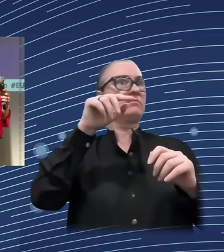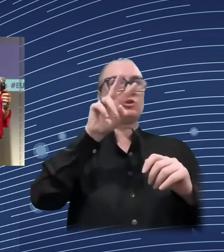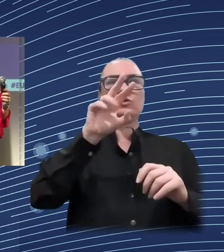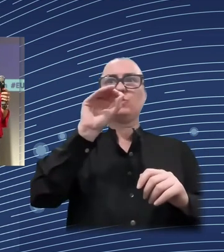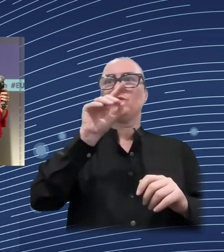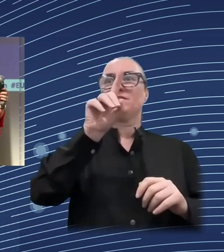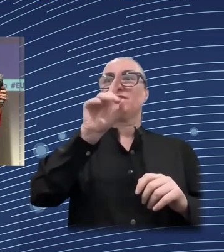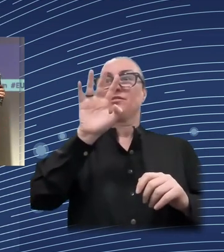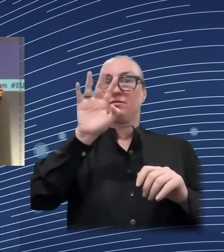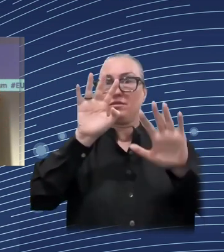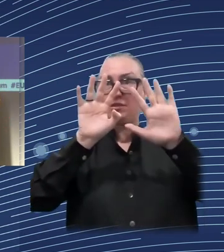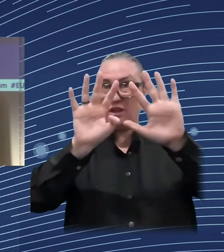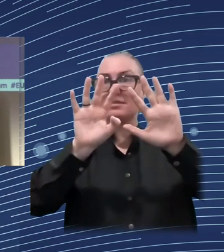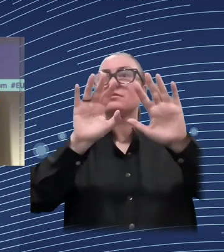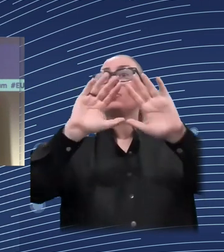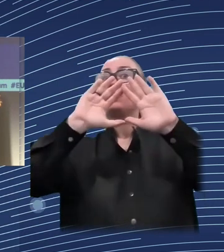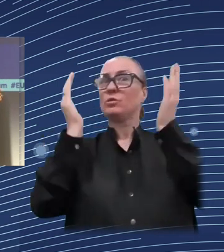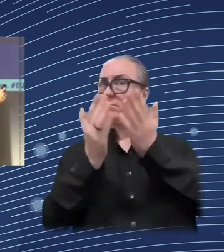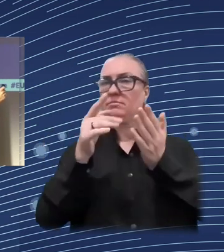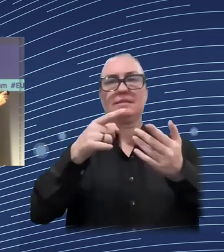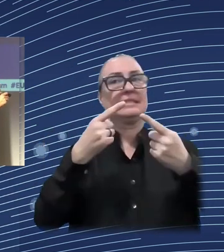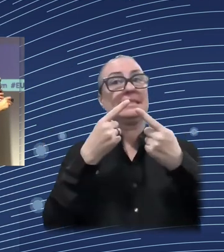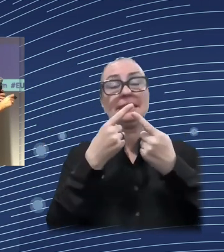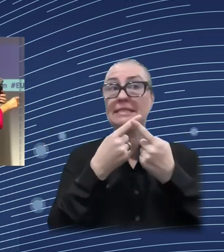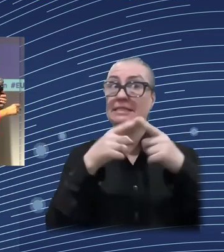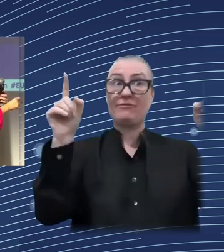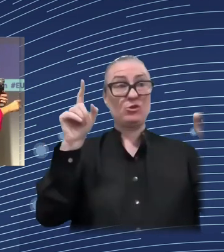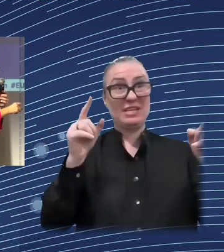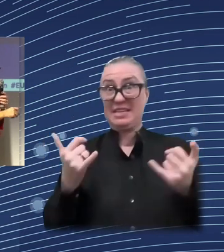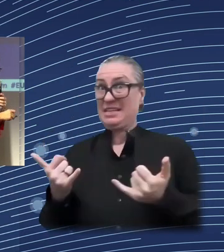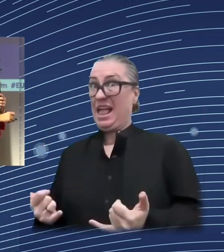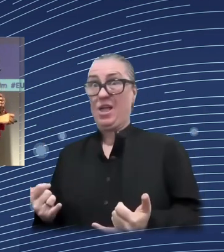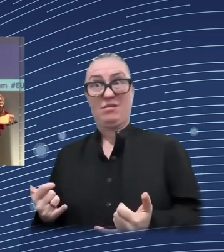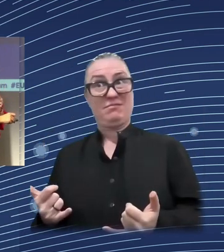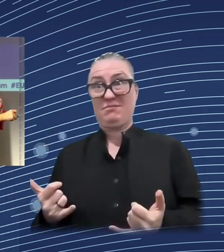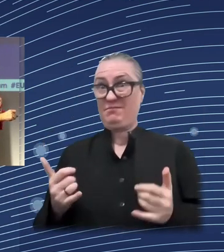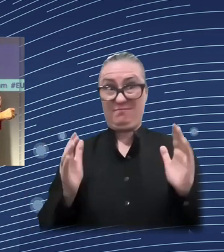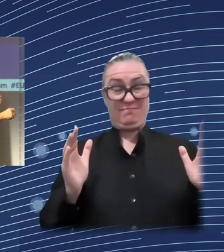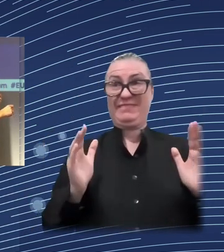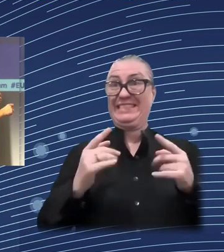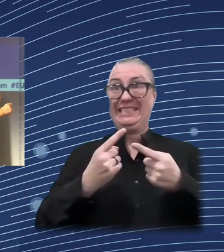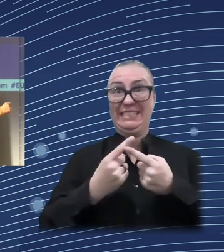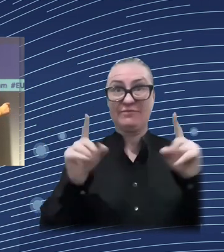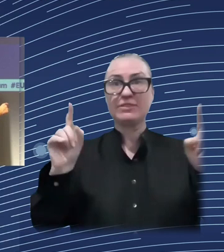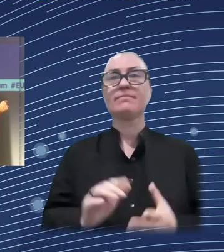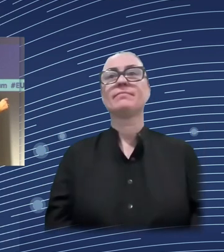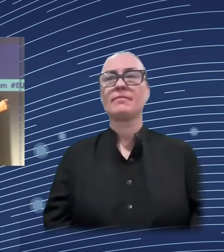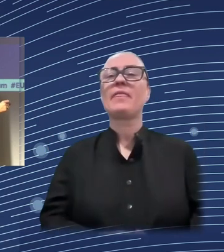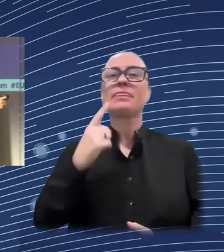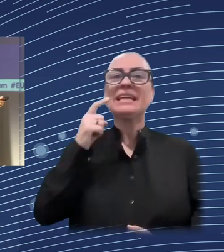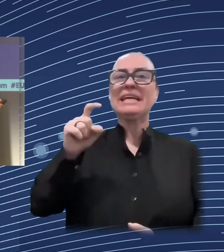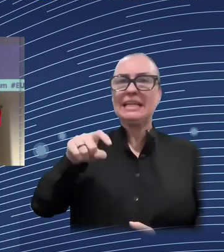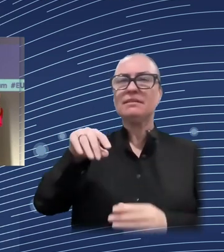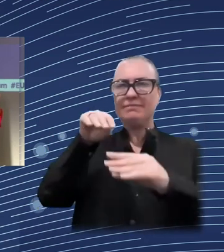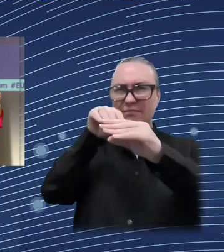and these are very widespread across the economy. The second point, and I return to what I said earlier, is I